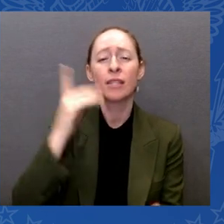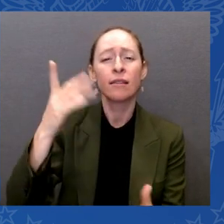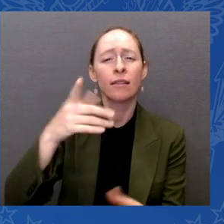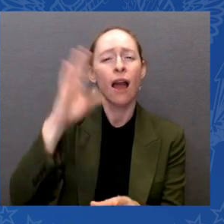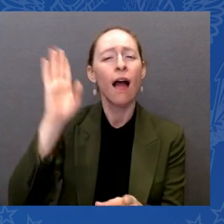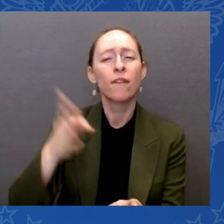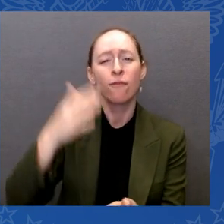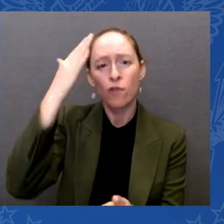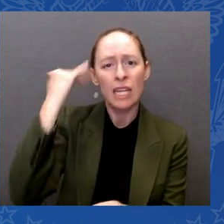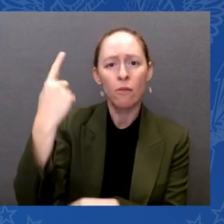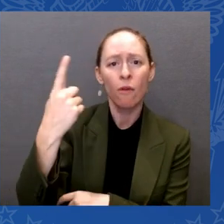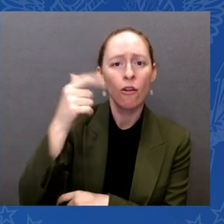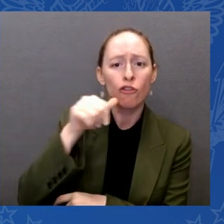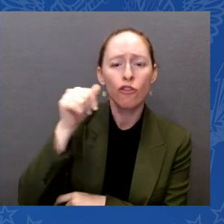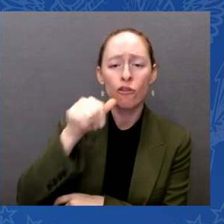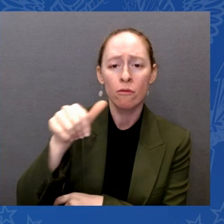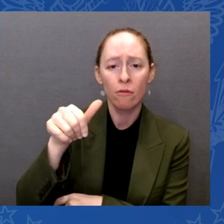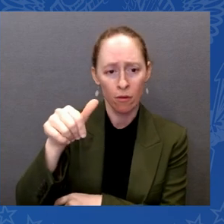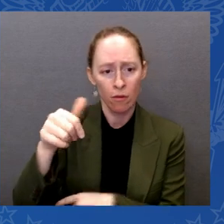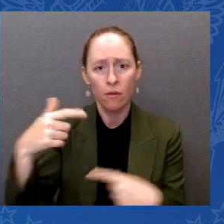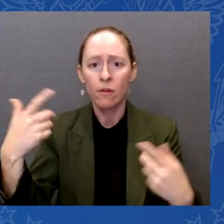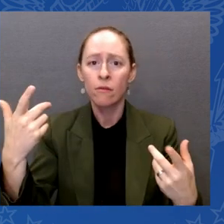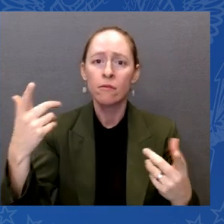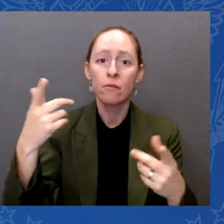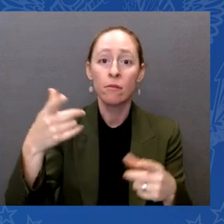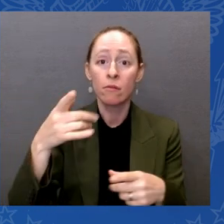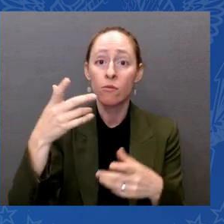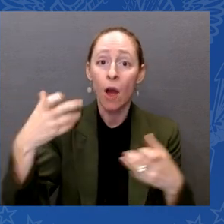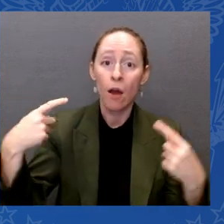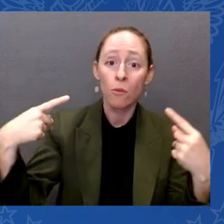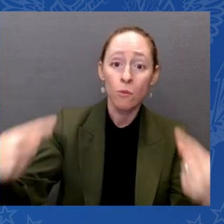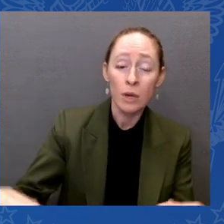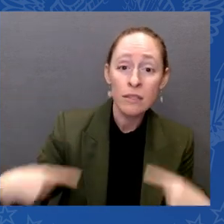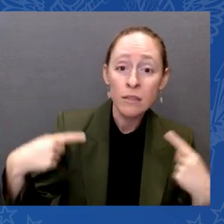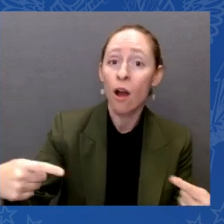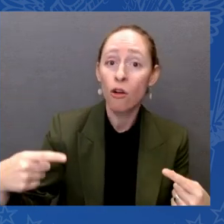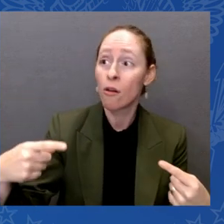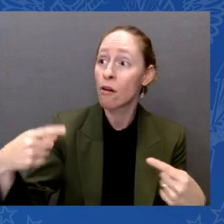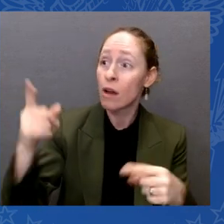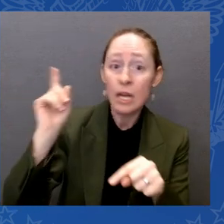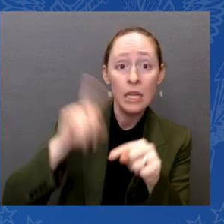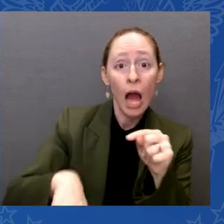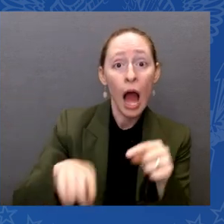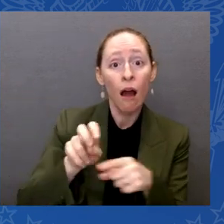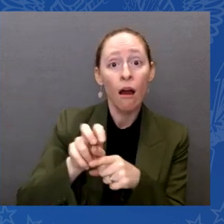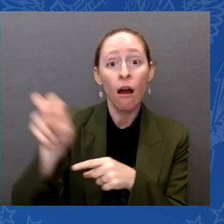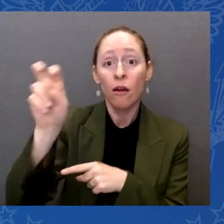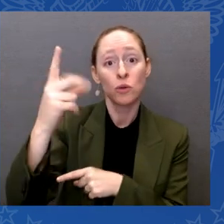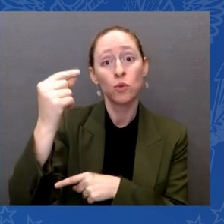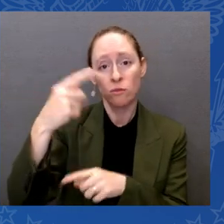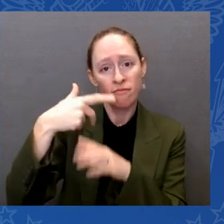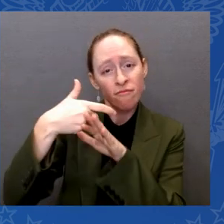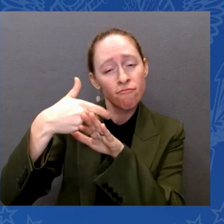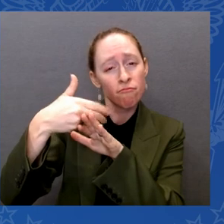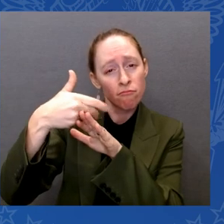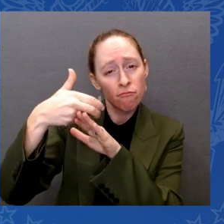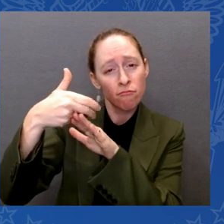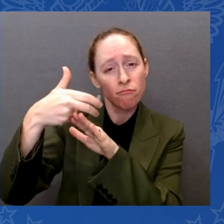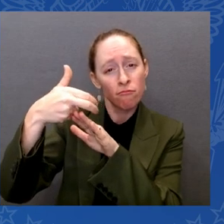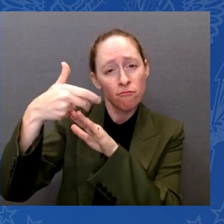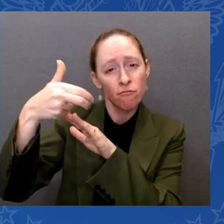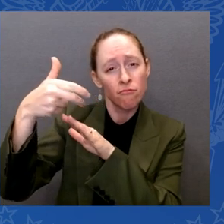disability rights activists, showing the world what it was like to be denied access to the